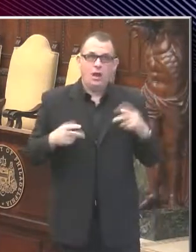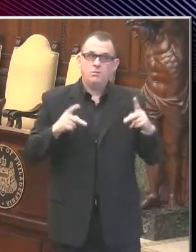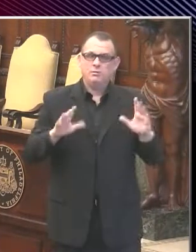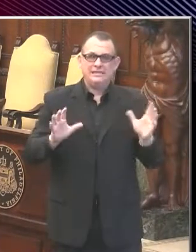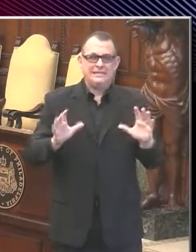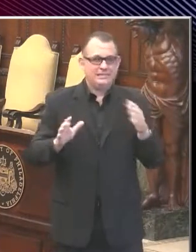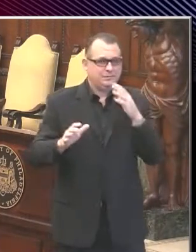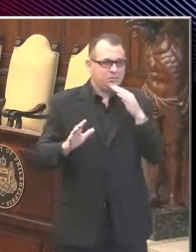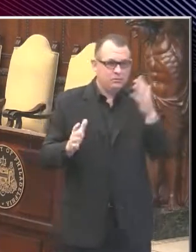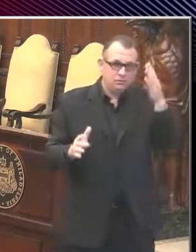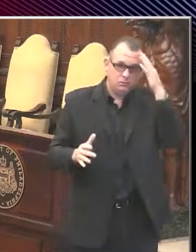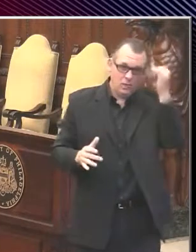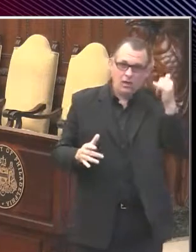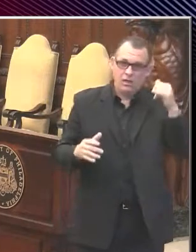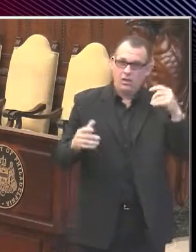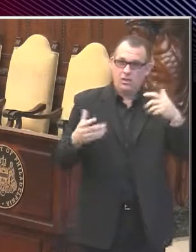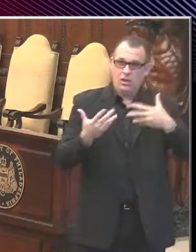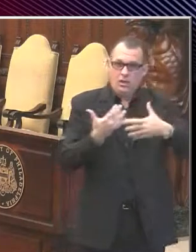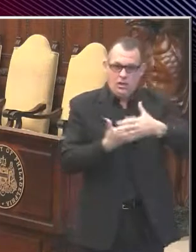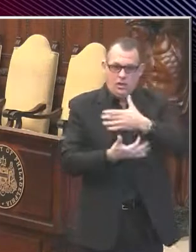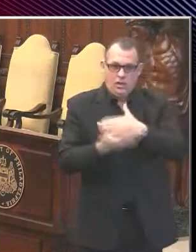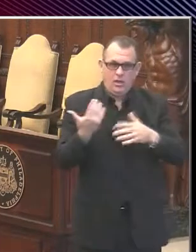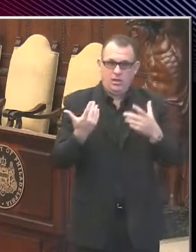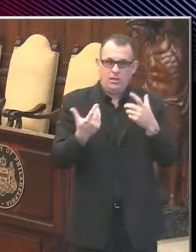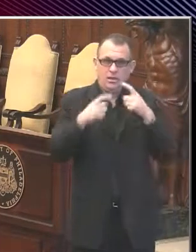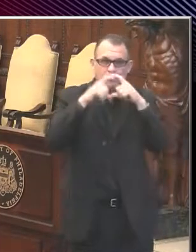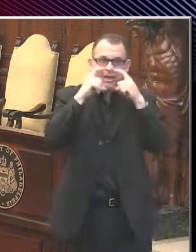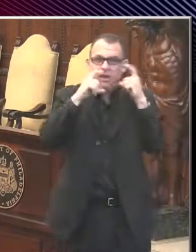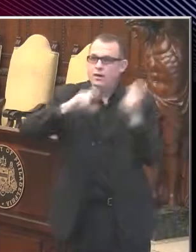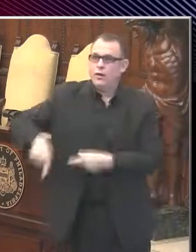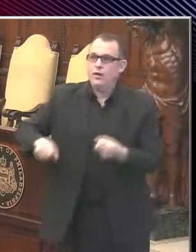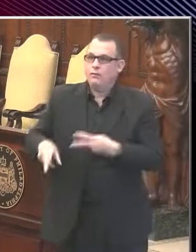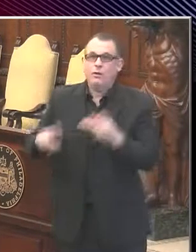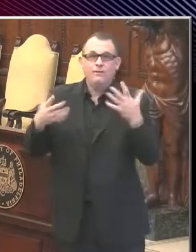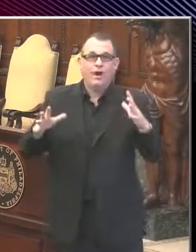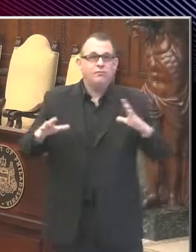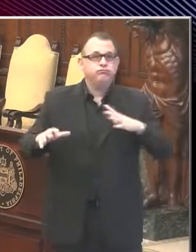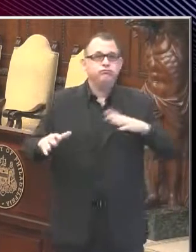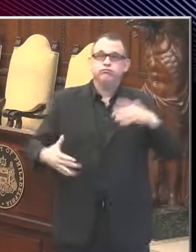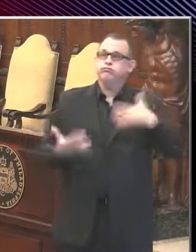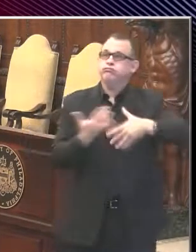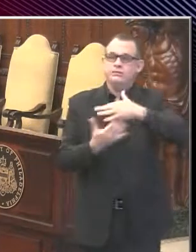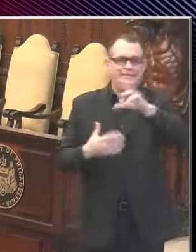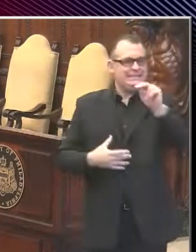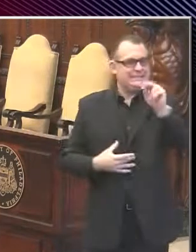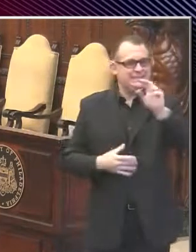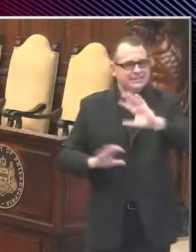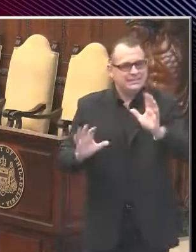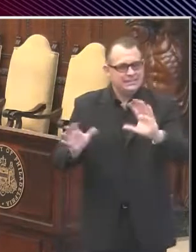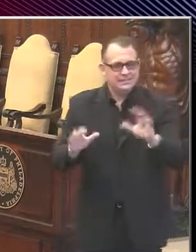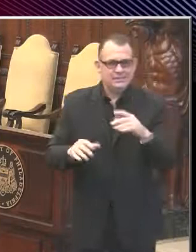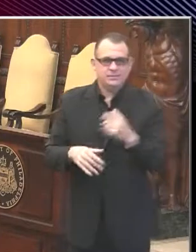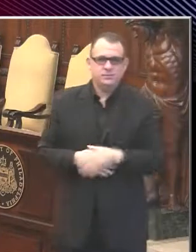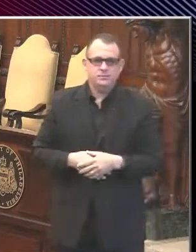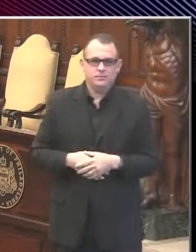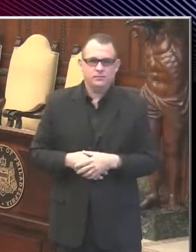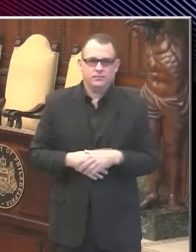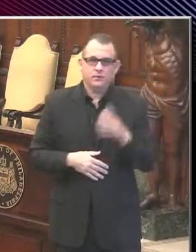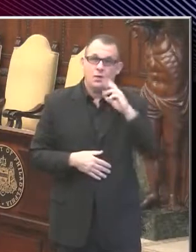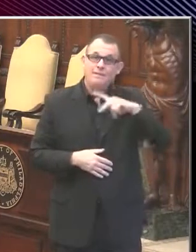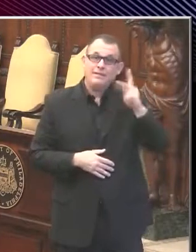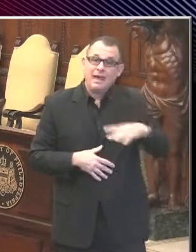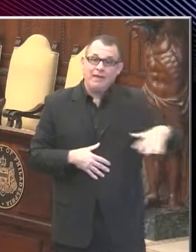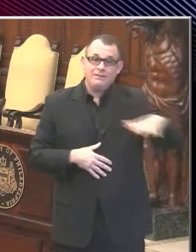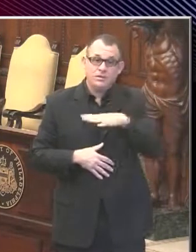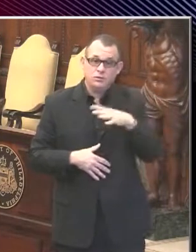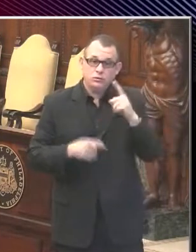wearing masks. And we're recommending that people in Philadelphia not travel to high-incidence areas and request that people